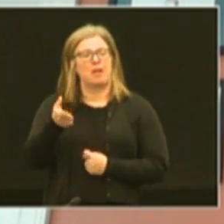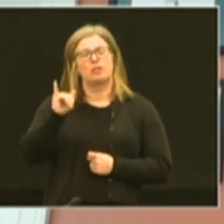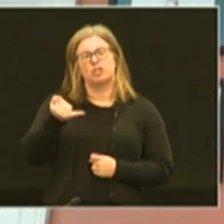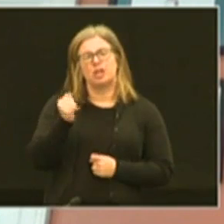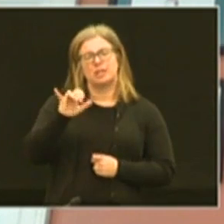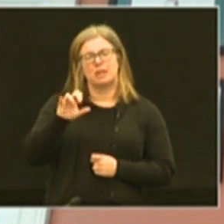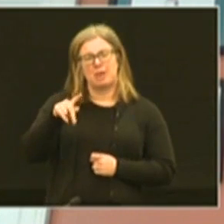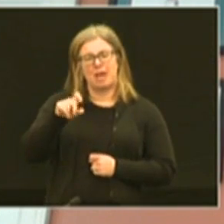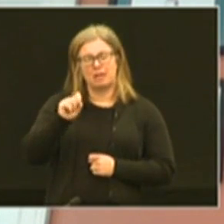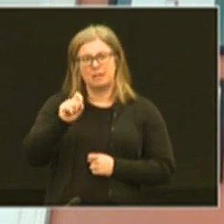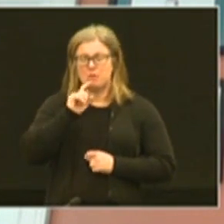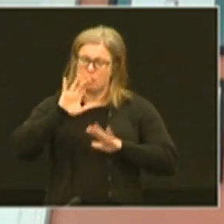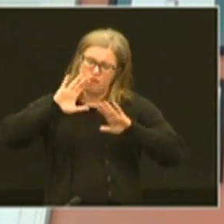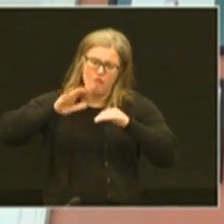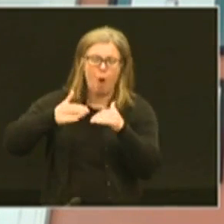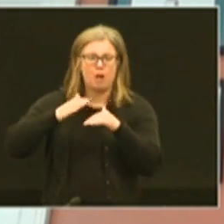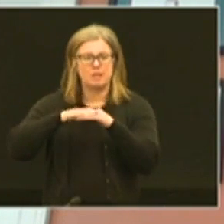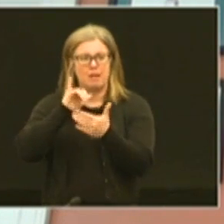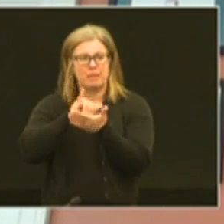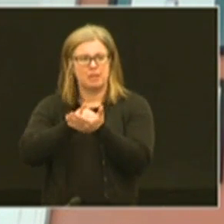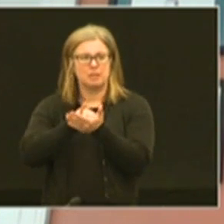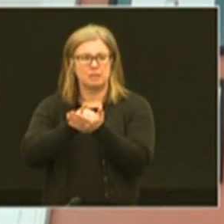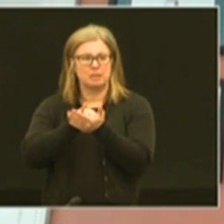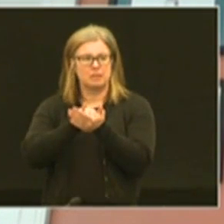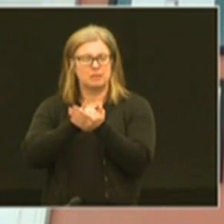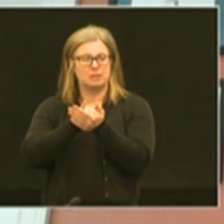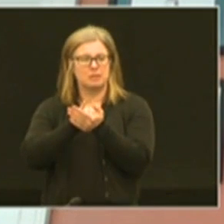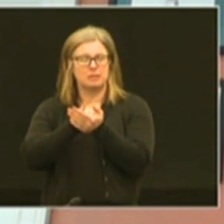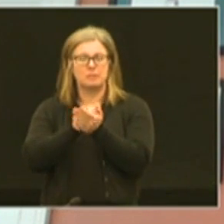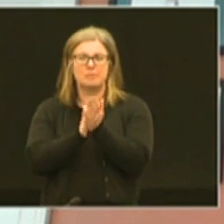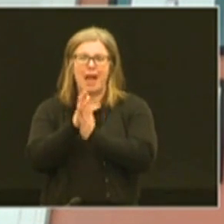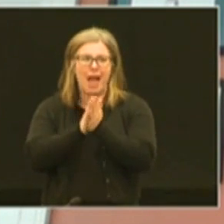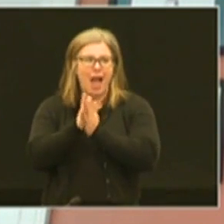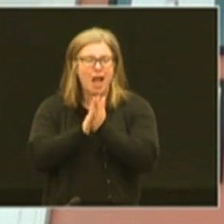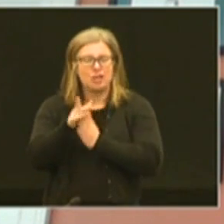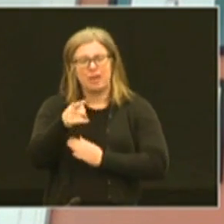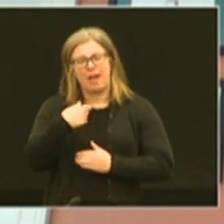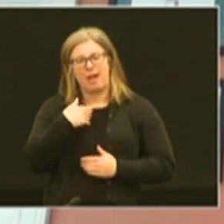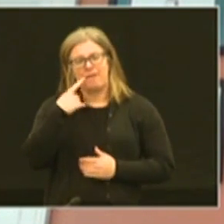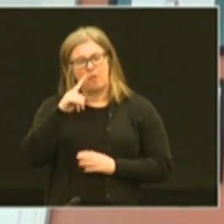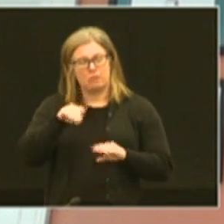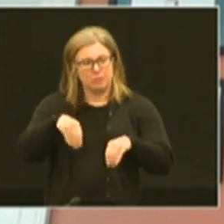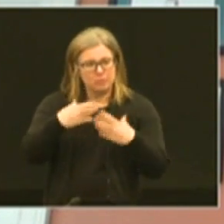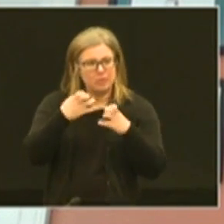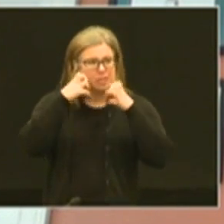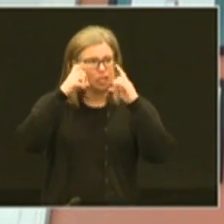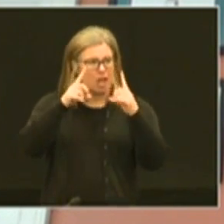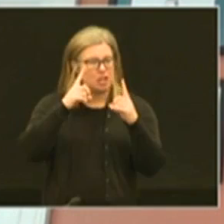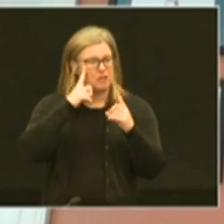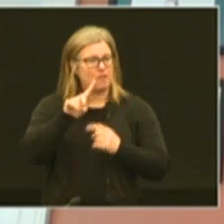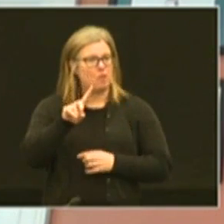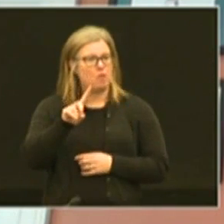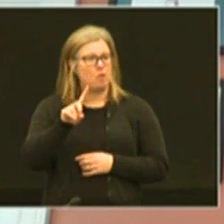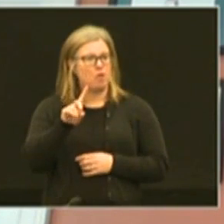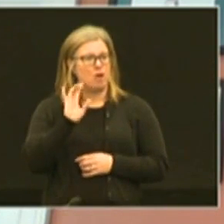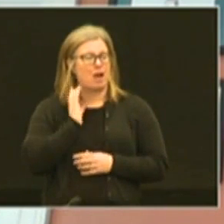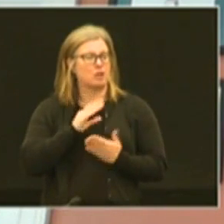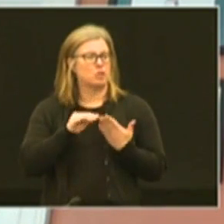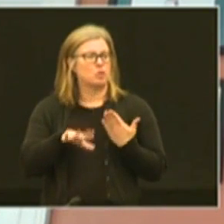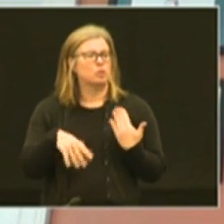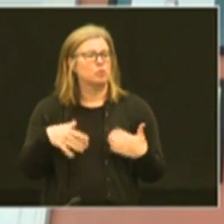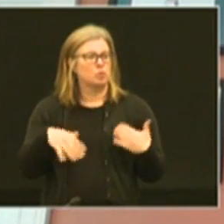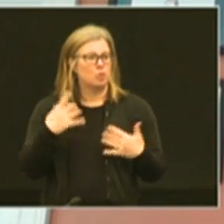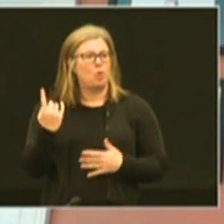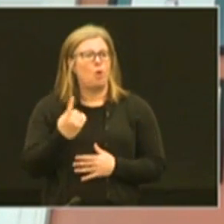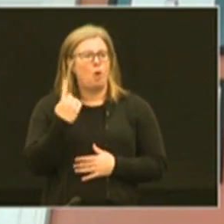have been hyper focused on this. The passion that they have for delivering education to our students